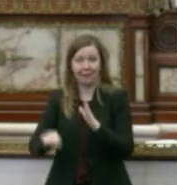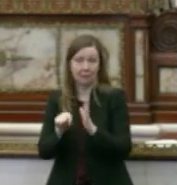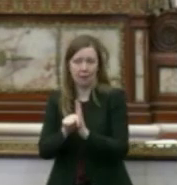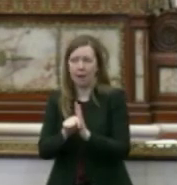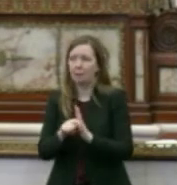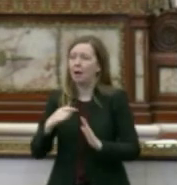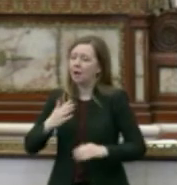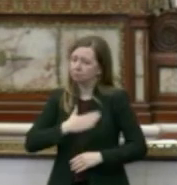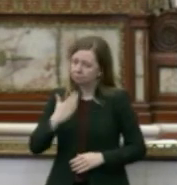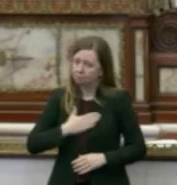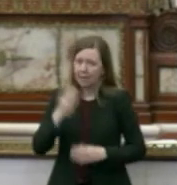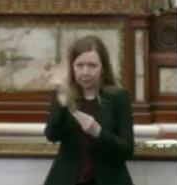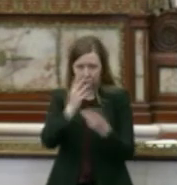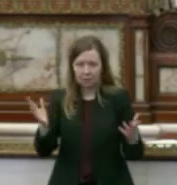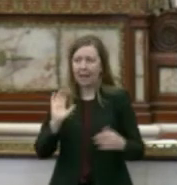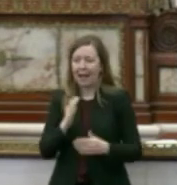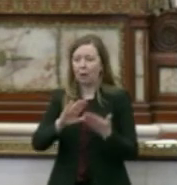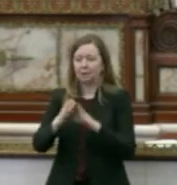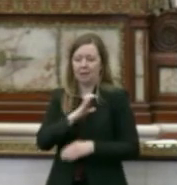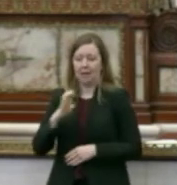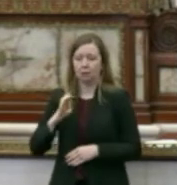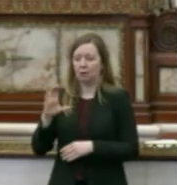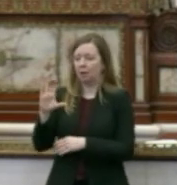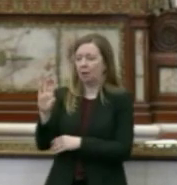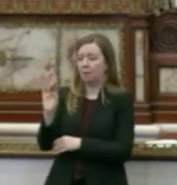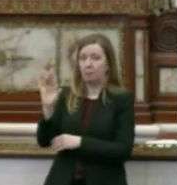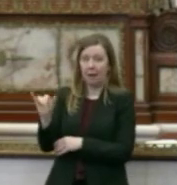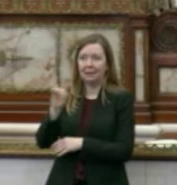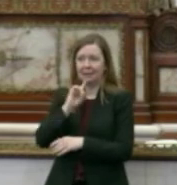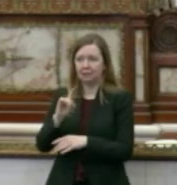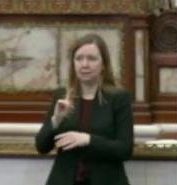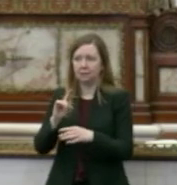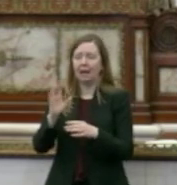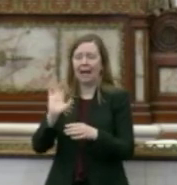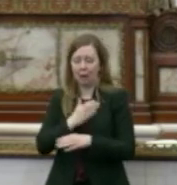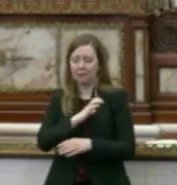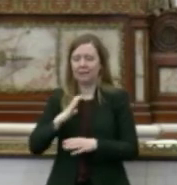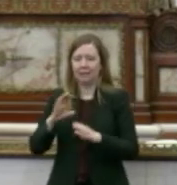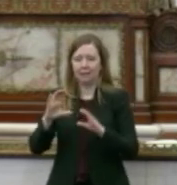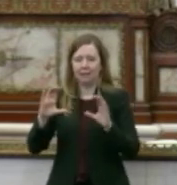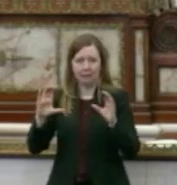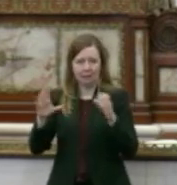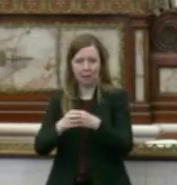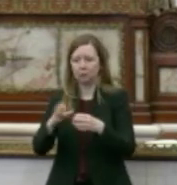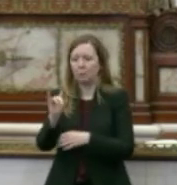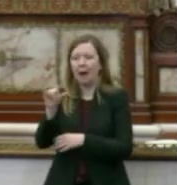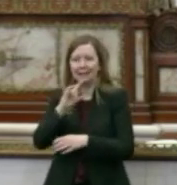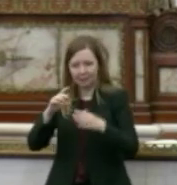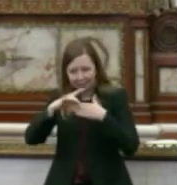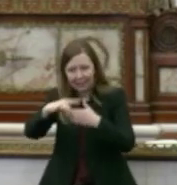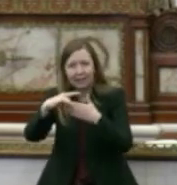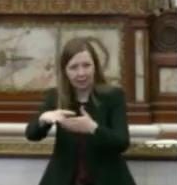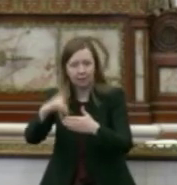I'm glad to say that our city council body is actually leading on that by putting these things into action on